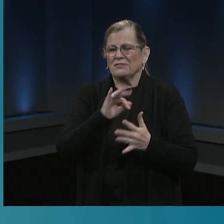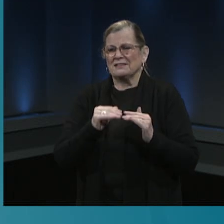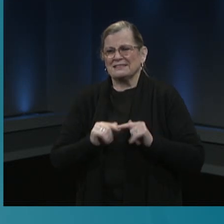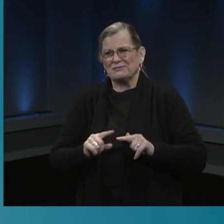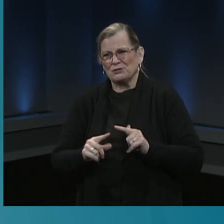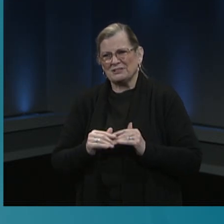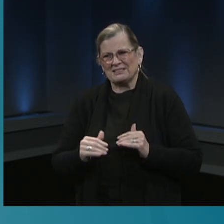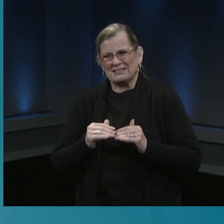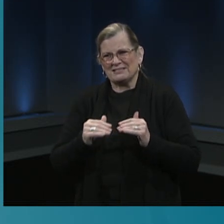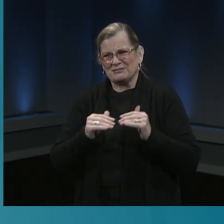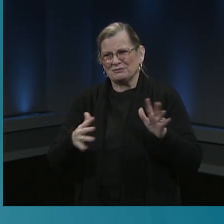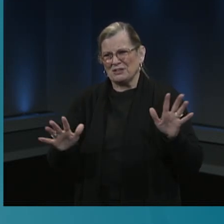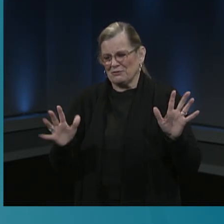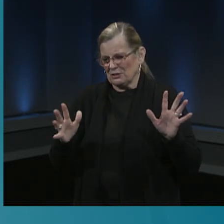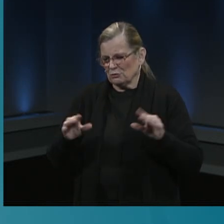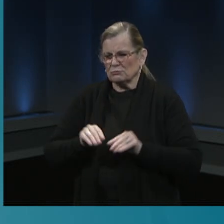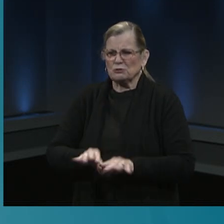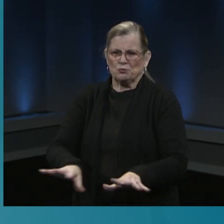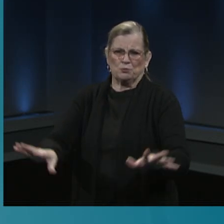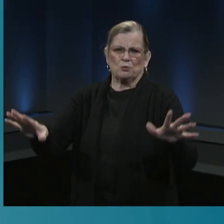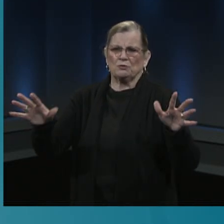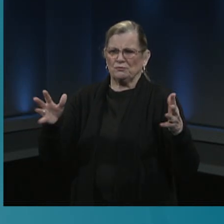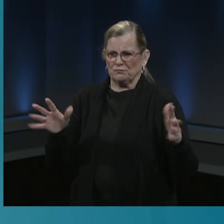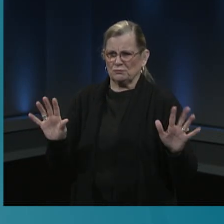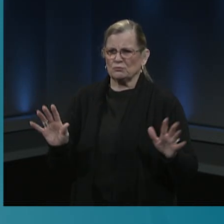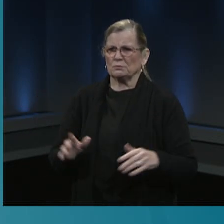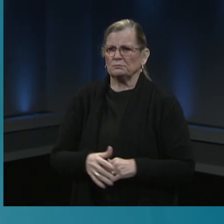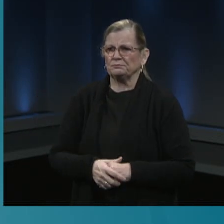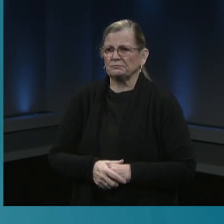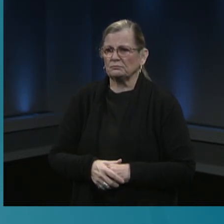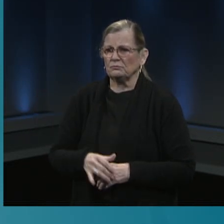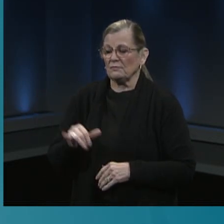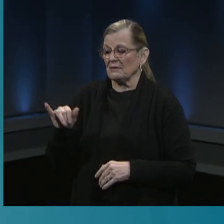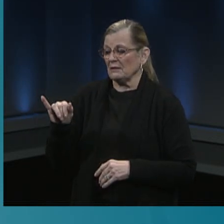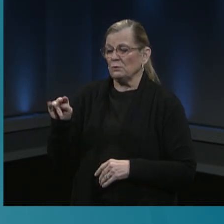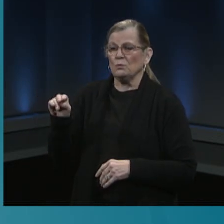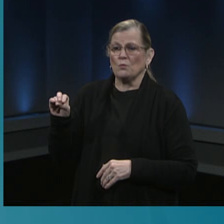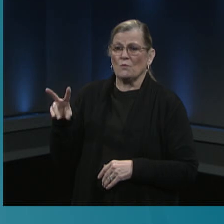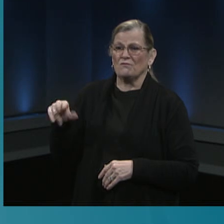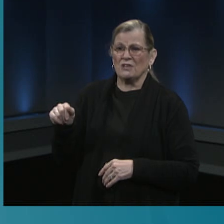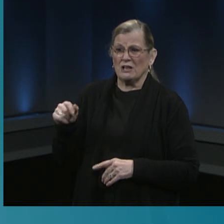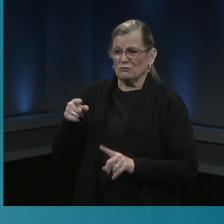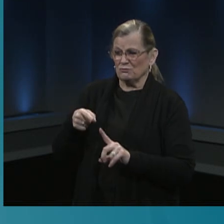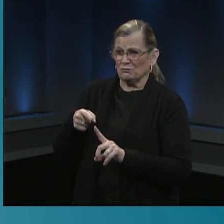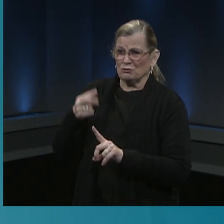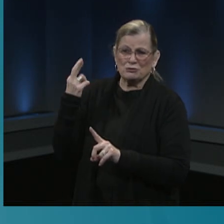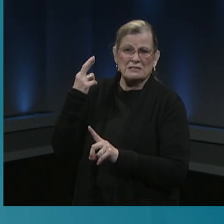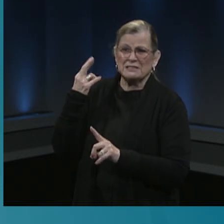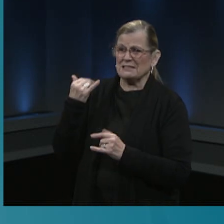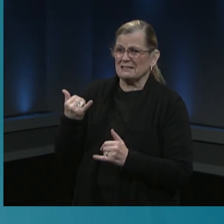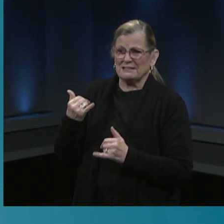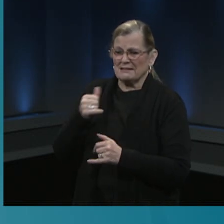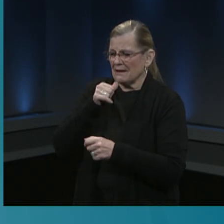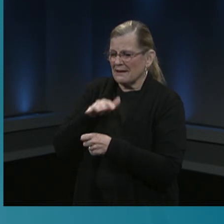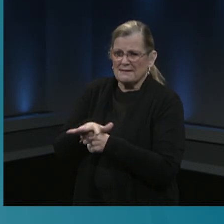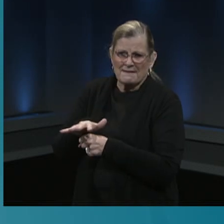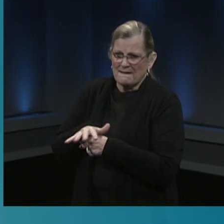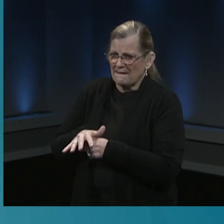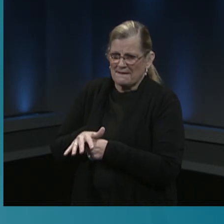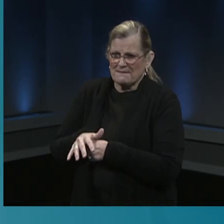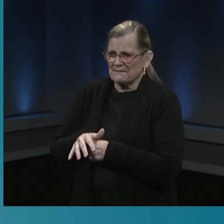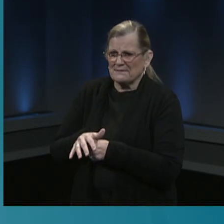you in our earlier messaging. ANOVA did realize though with the added capacity that it wasn't quite enough to handle the demand today.